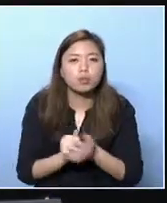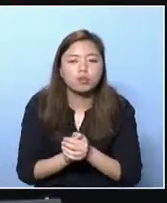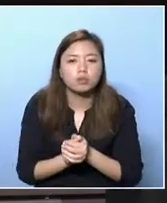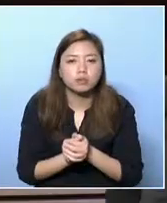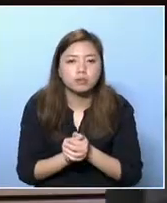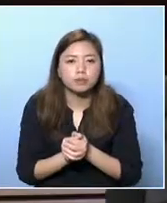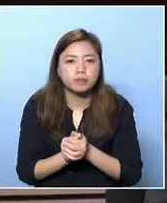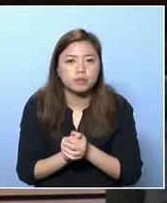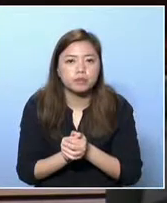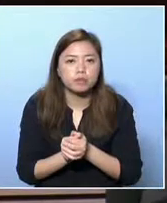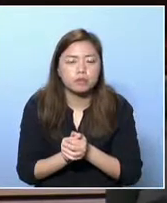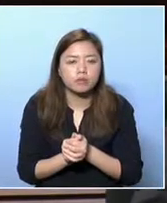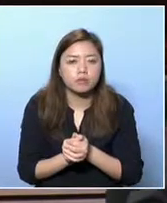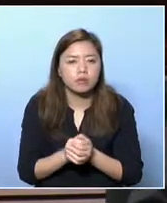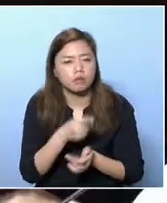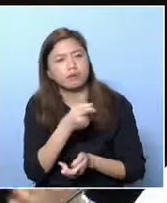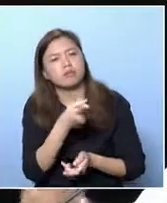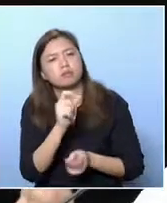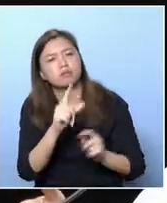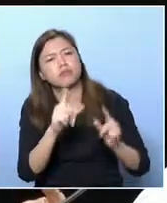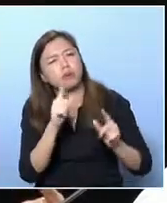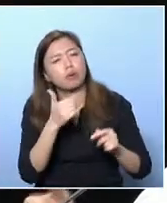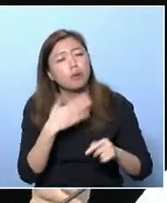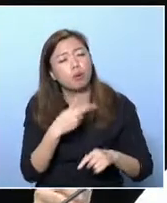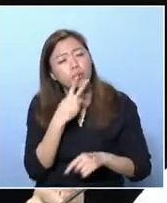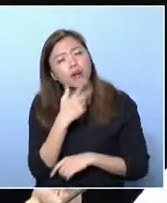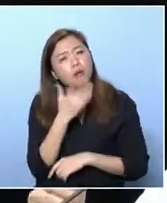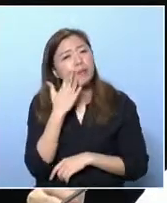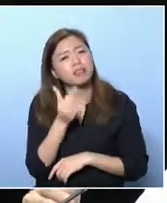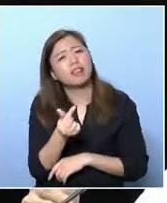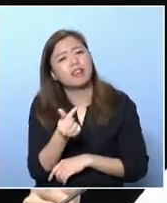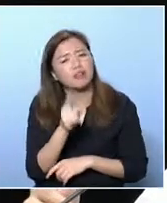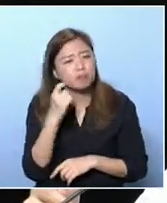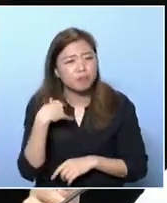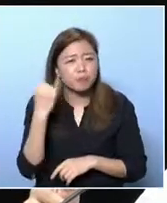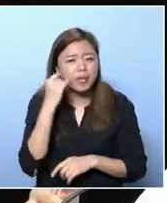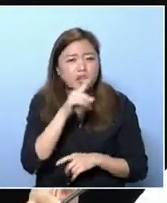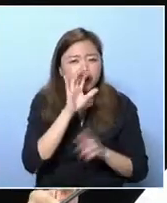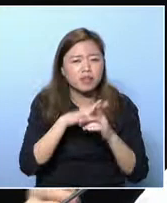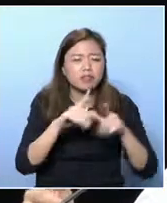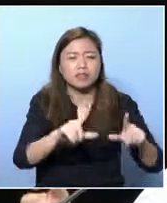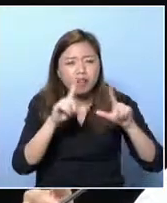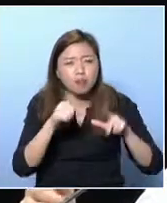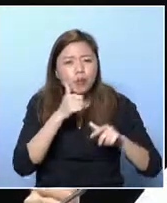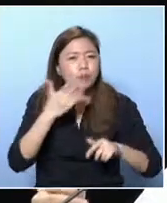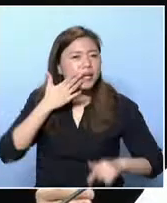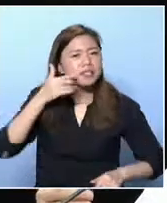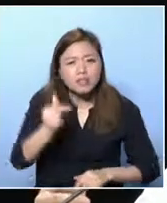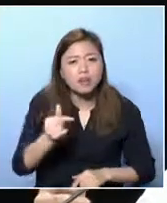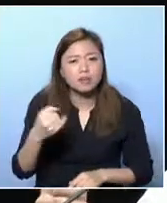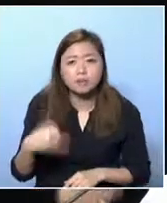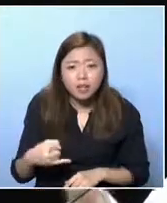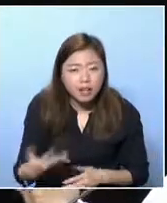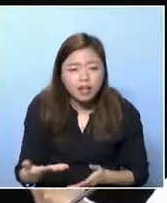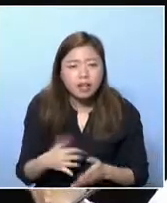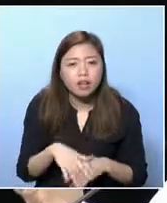into the poverty situation of these people. Why can't you